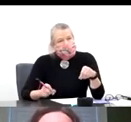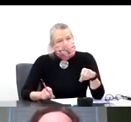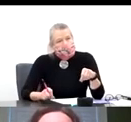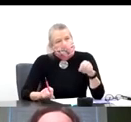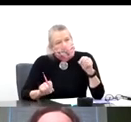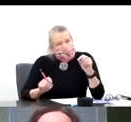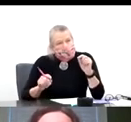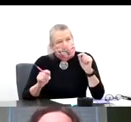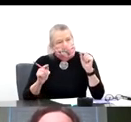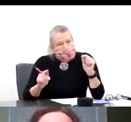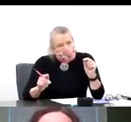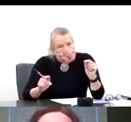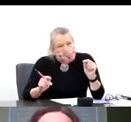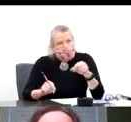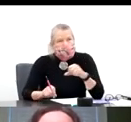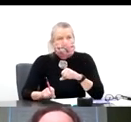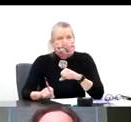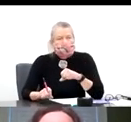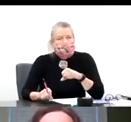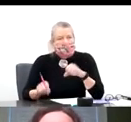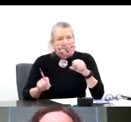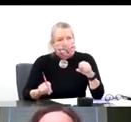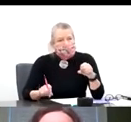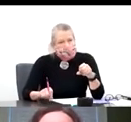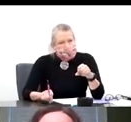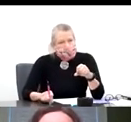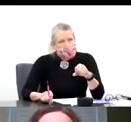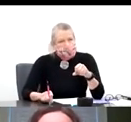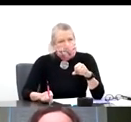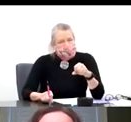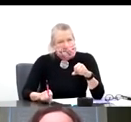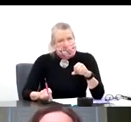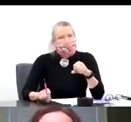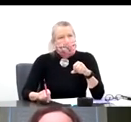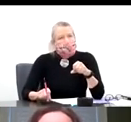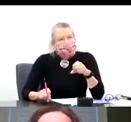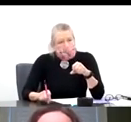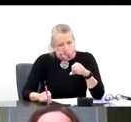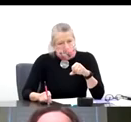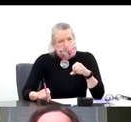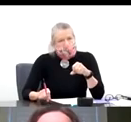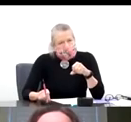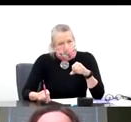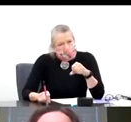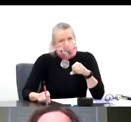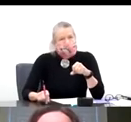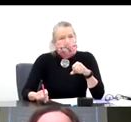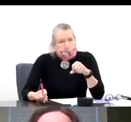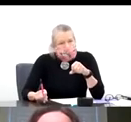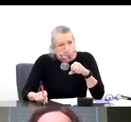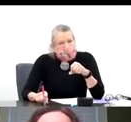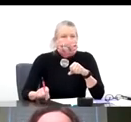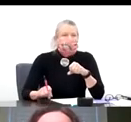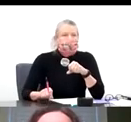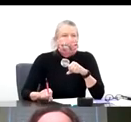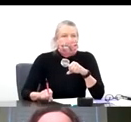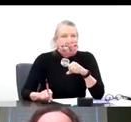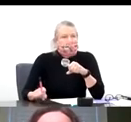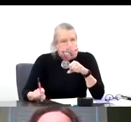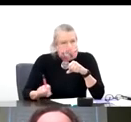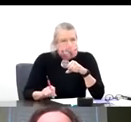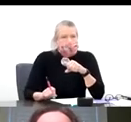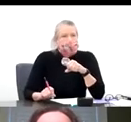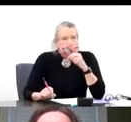headlines, he said, this will be an issue. We have sequenced it. We have vaccine candidates in animals.